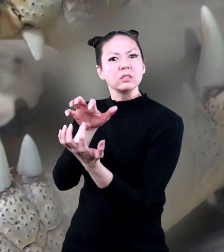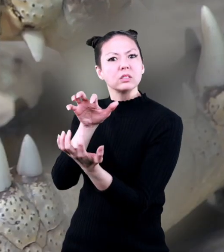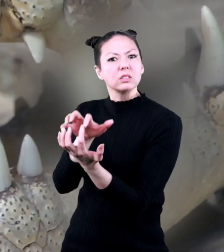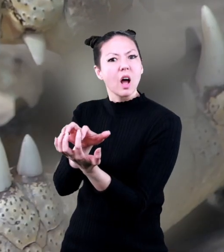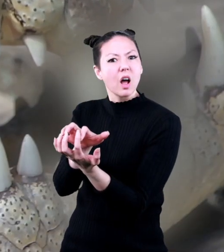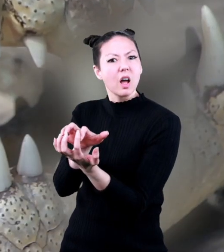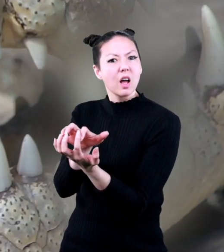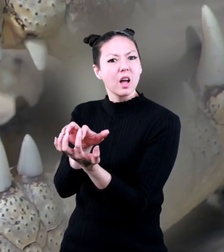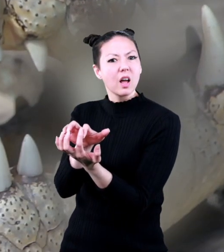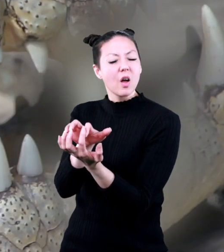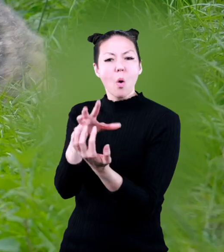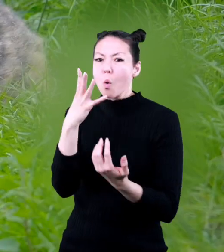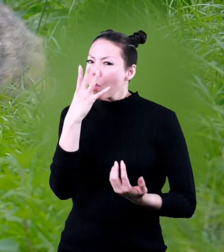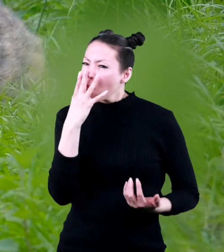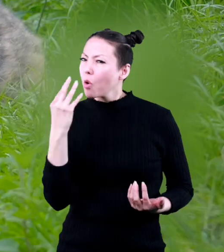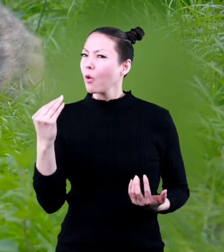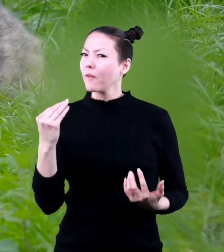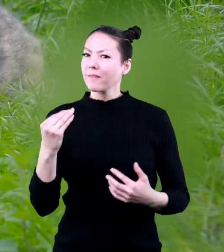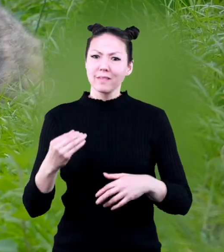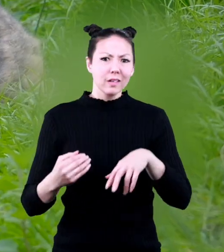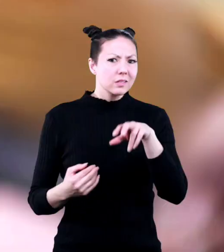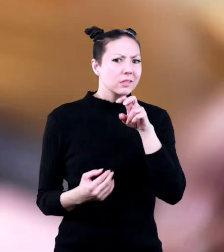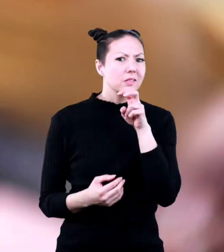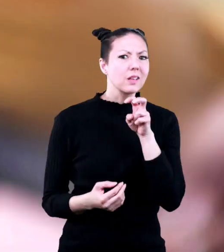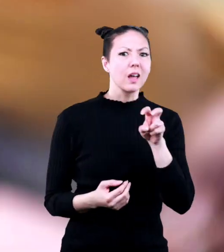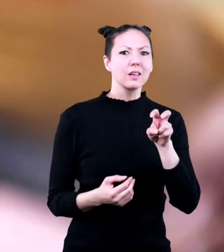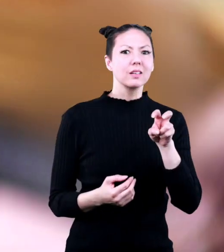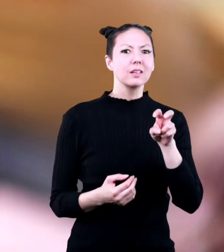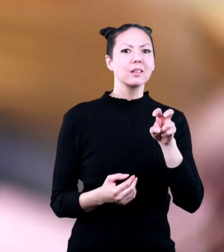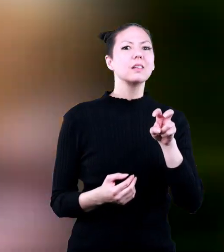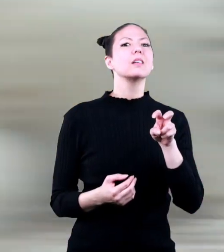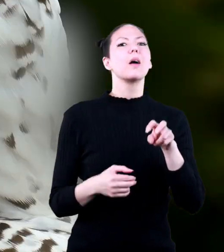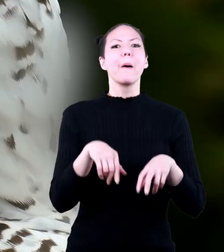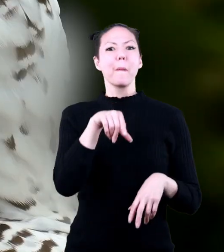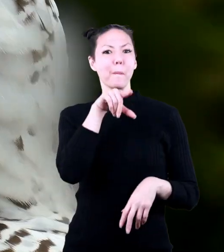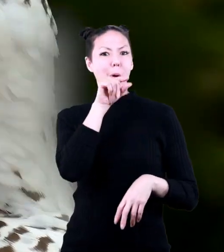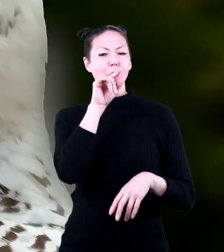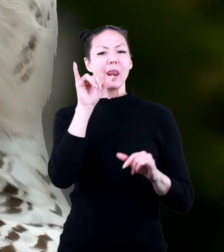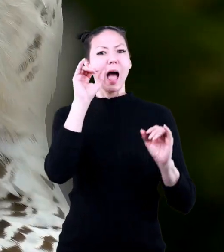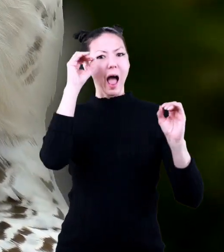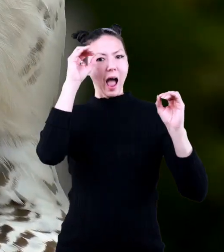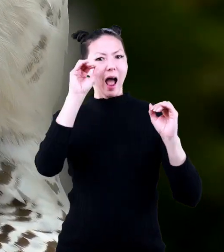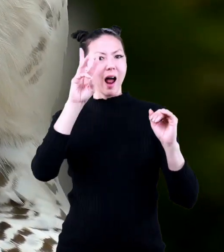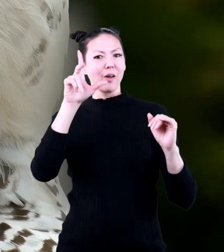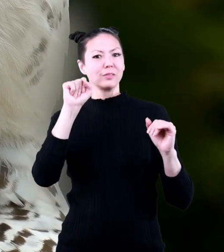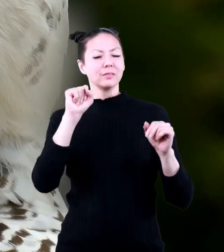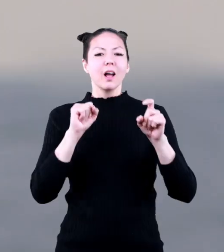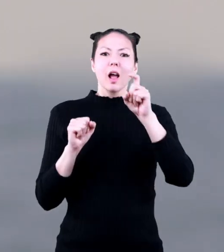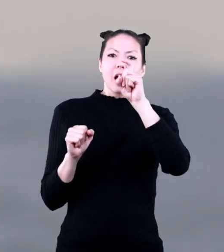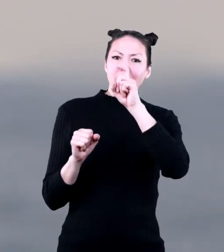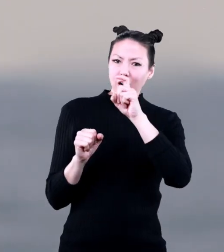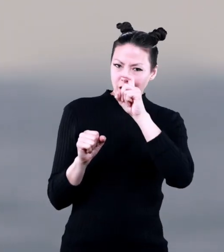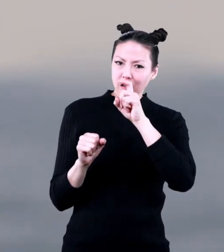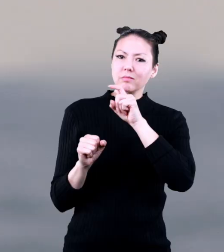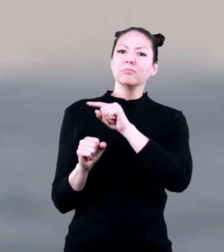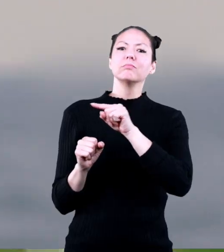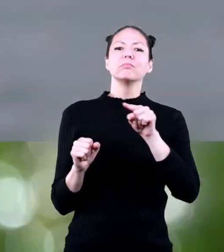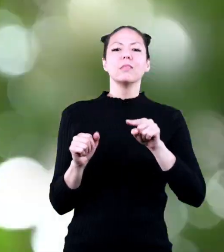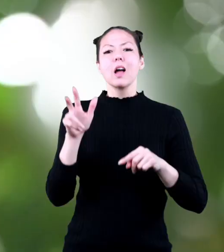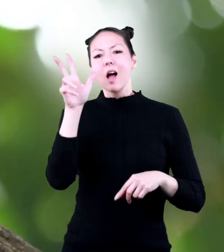crocodiles, wolves, and snakes, birds like owls and eagles,